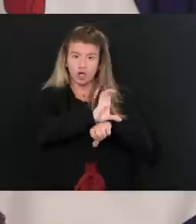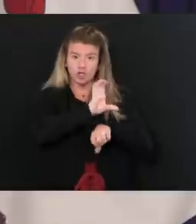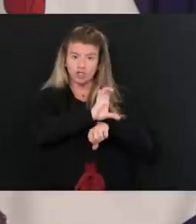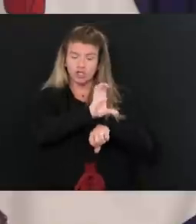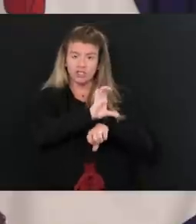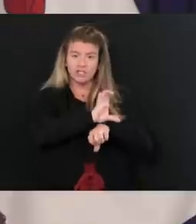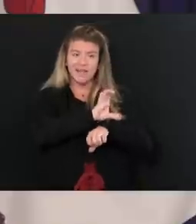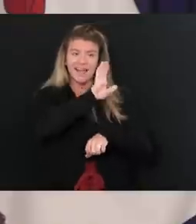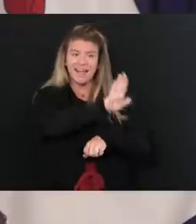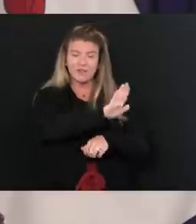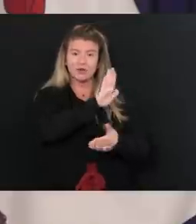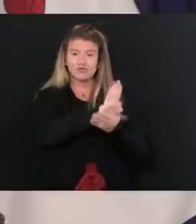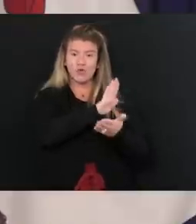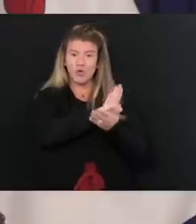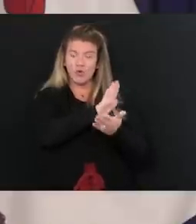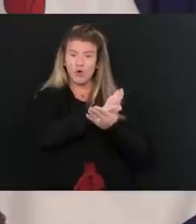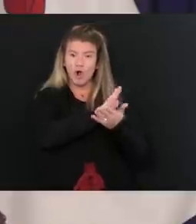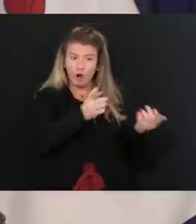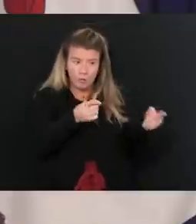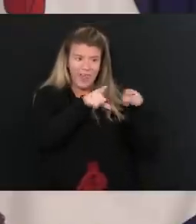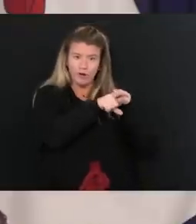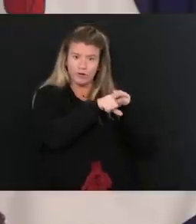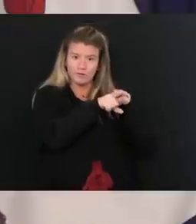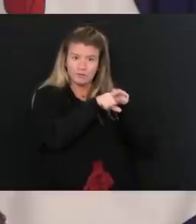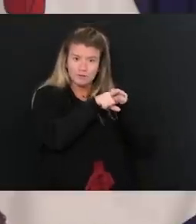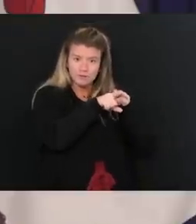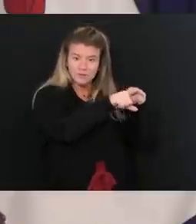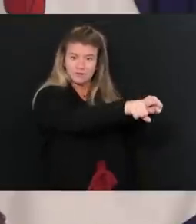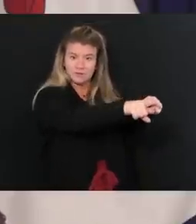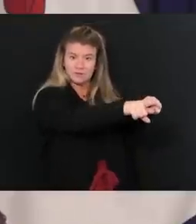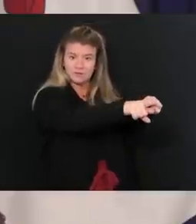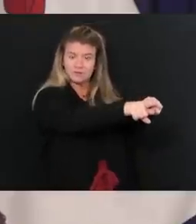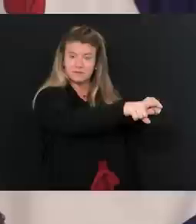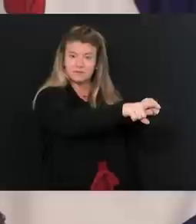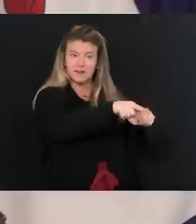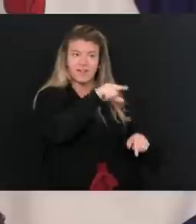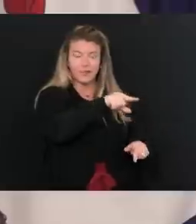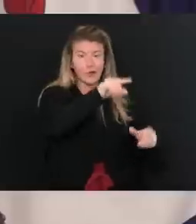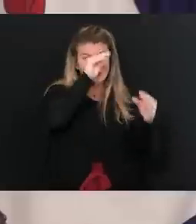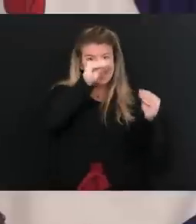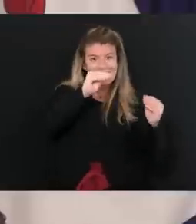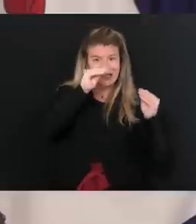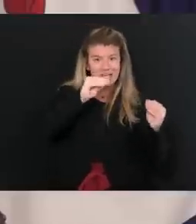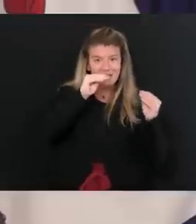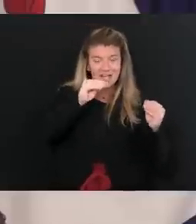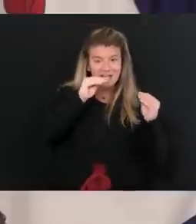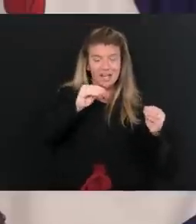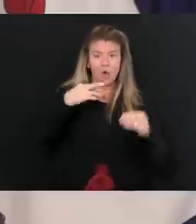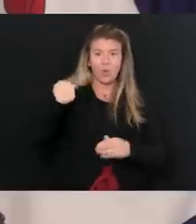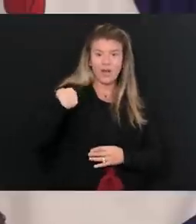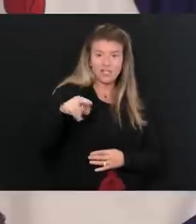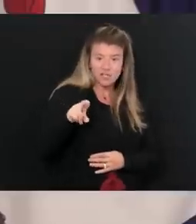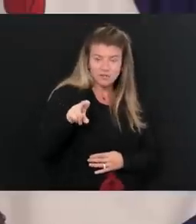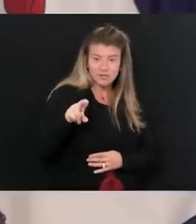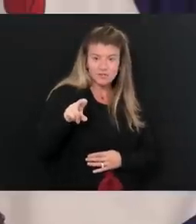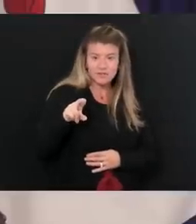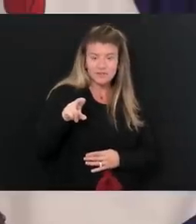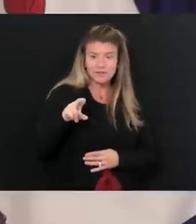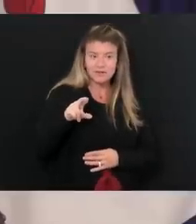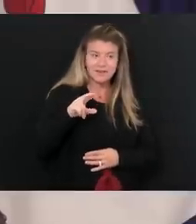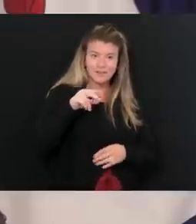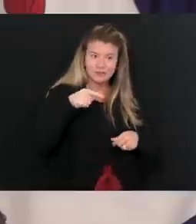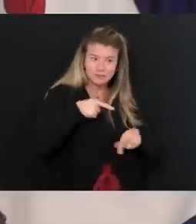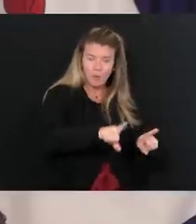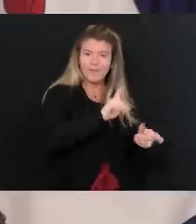school are one and the same. And, and they're, they're teaching, you know, religion, you know, at their